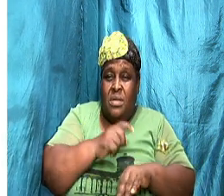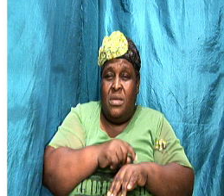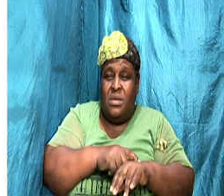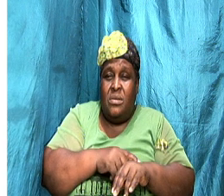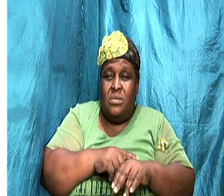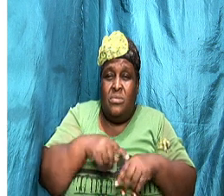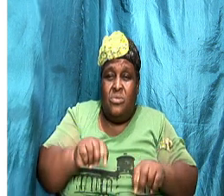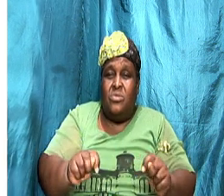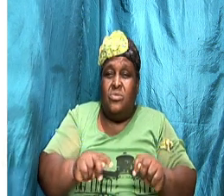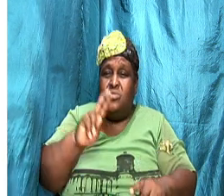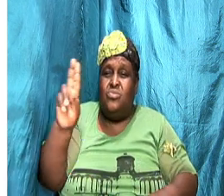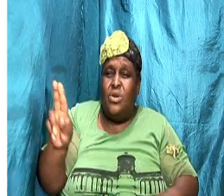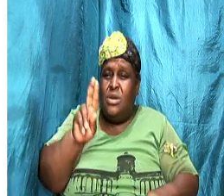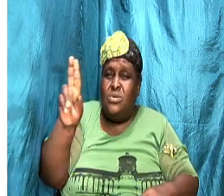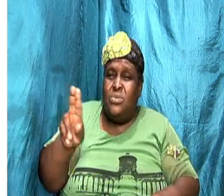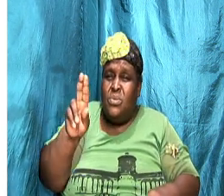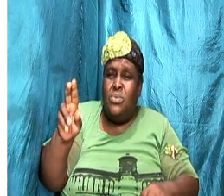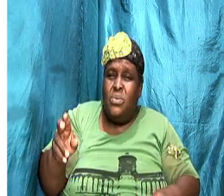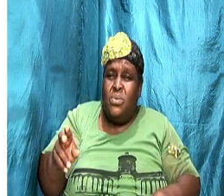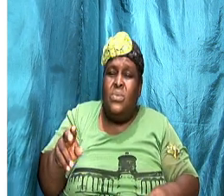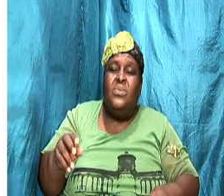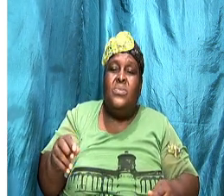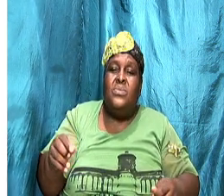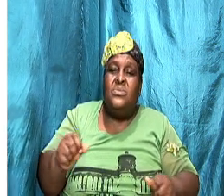use Saturday now me and sister Bailey run boat